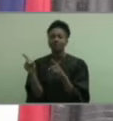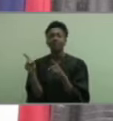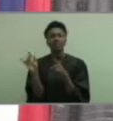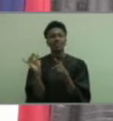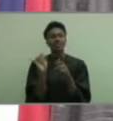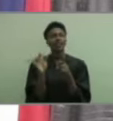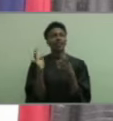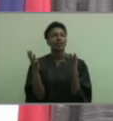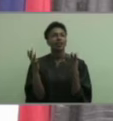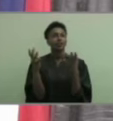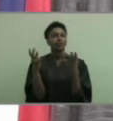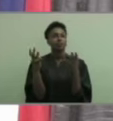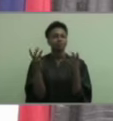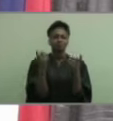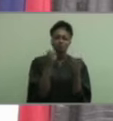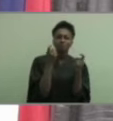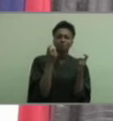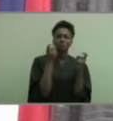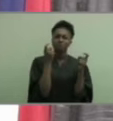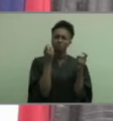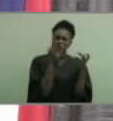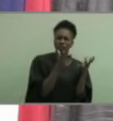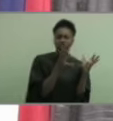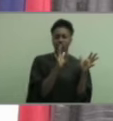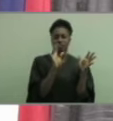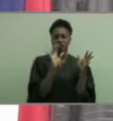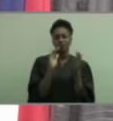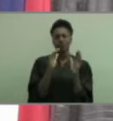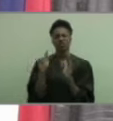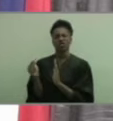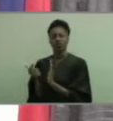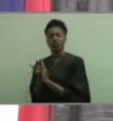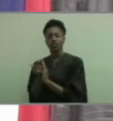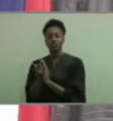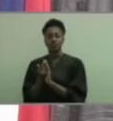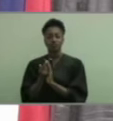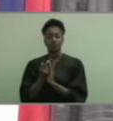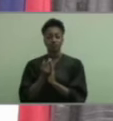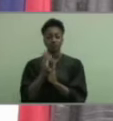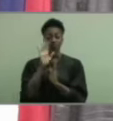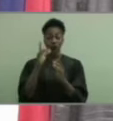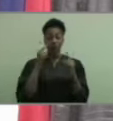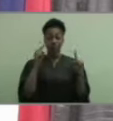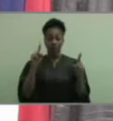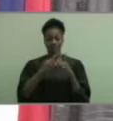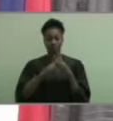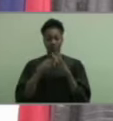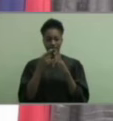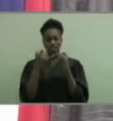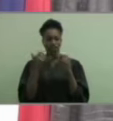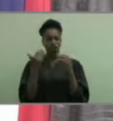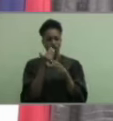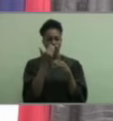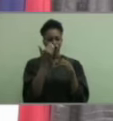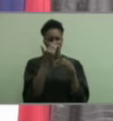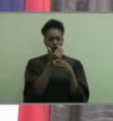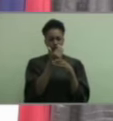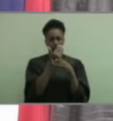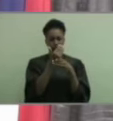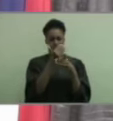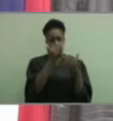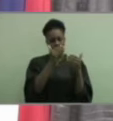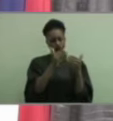a commencement than a graduation. Your achievement today begins a new phase in your life.